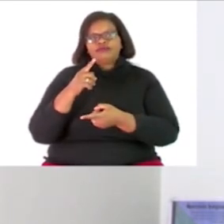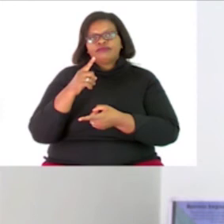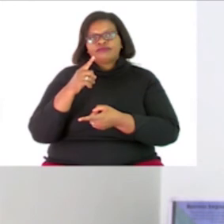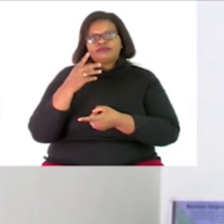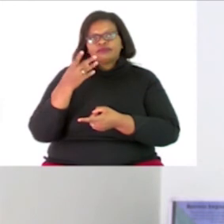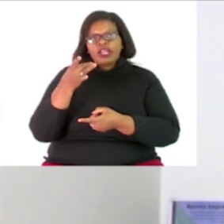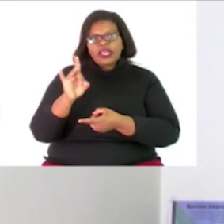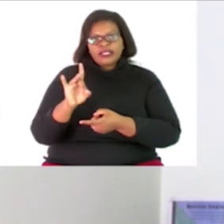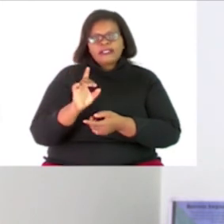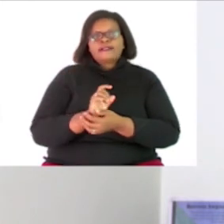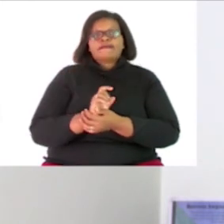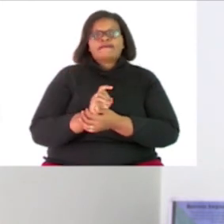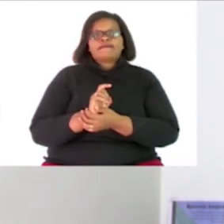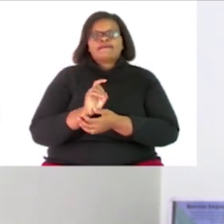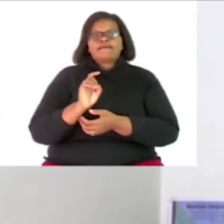eight